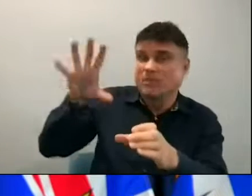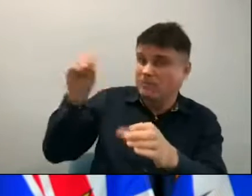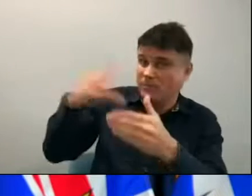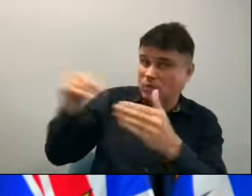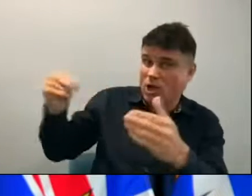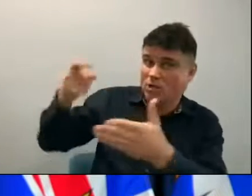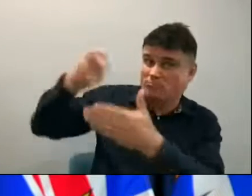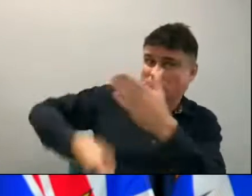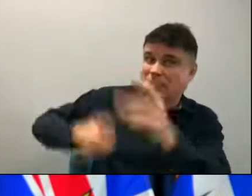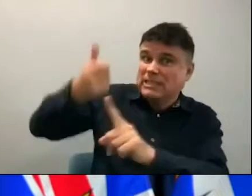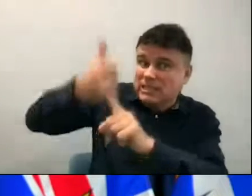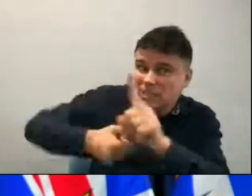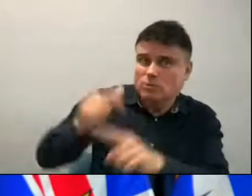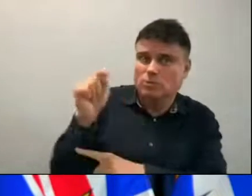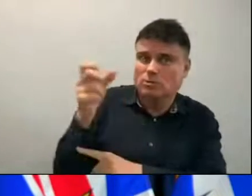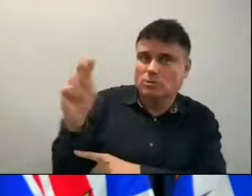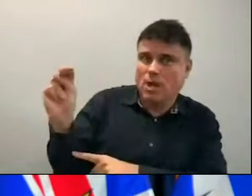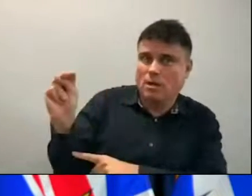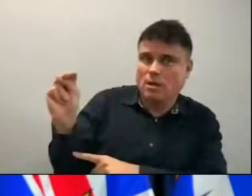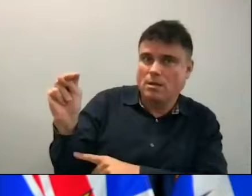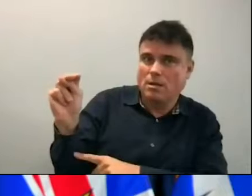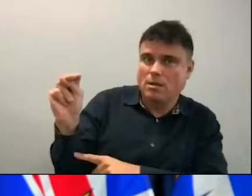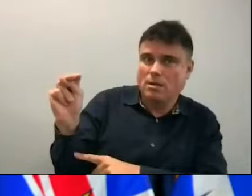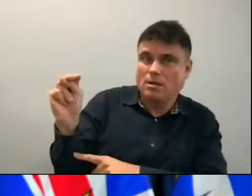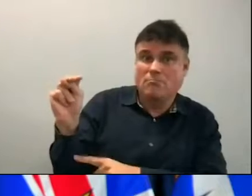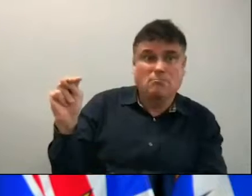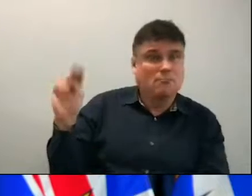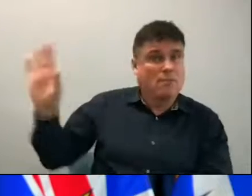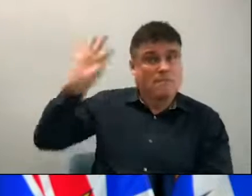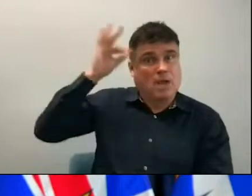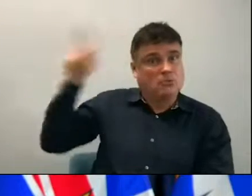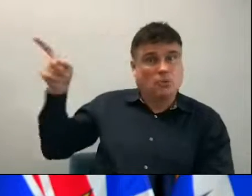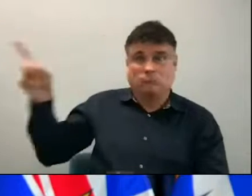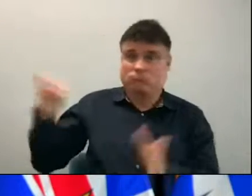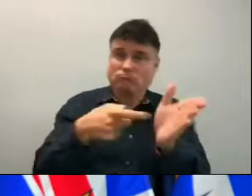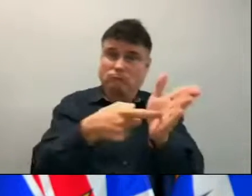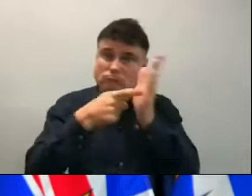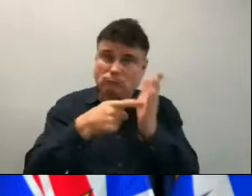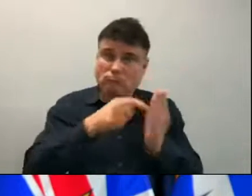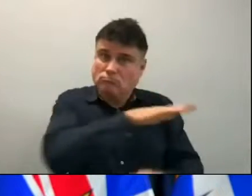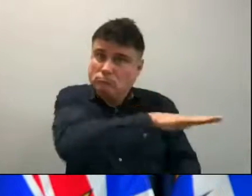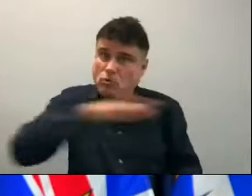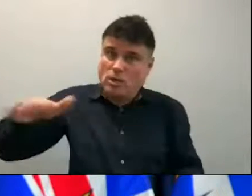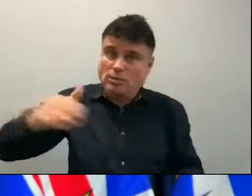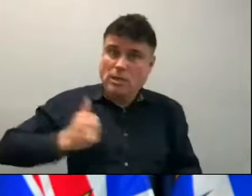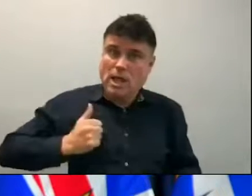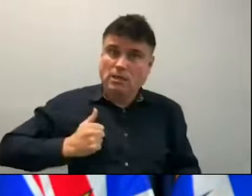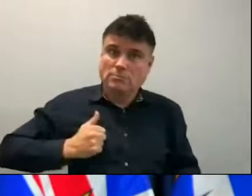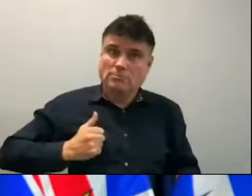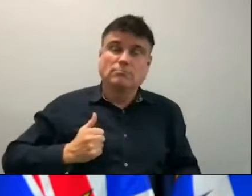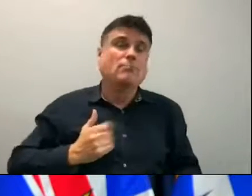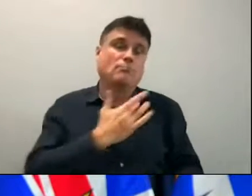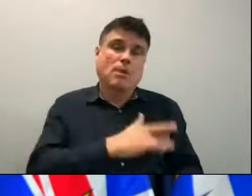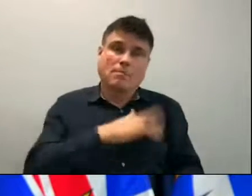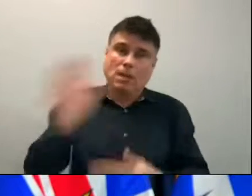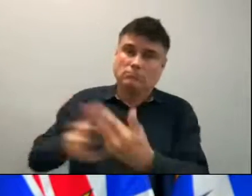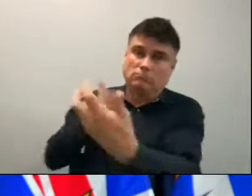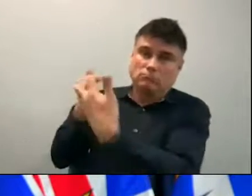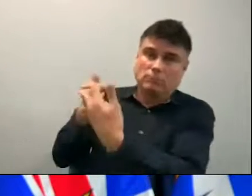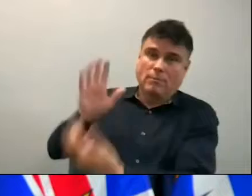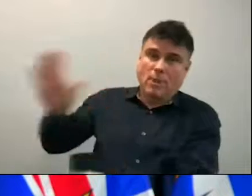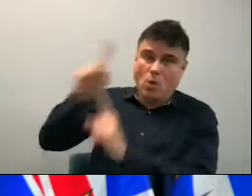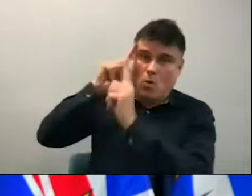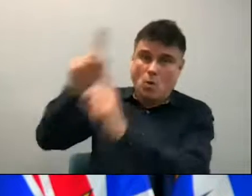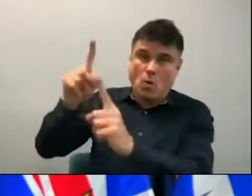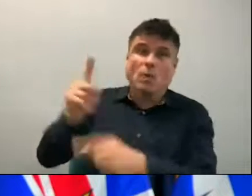will be and that of course was a result of a federal mandate. The federal government mandated all provinces to meet that objective and we in BC early